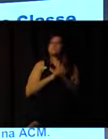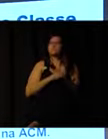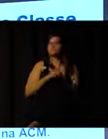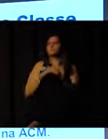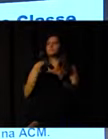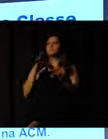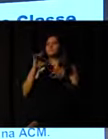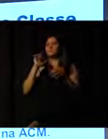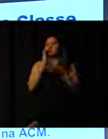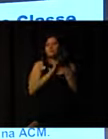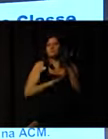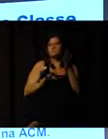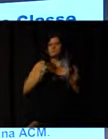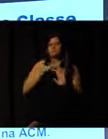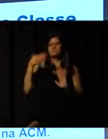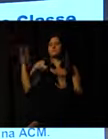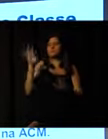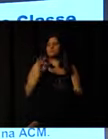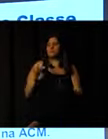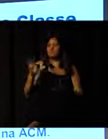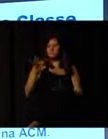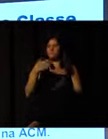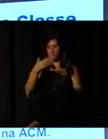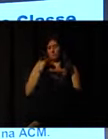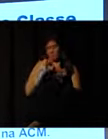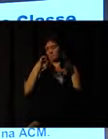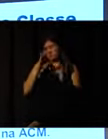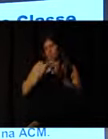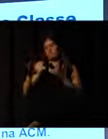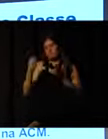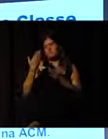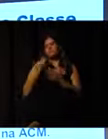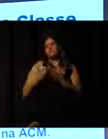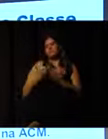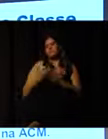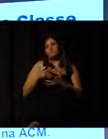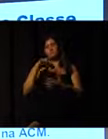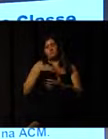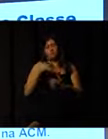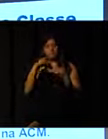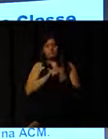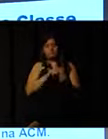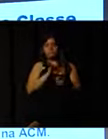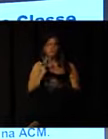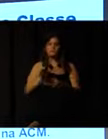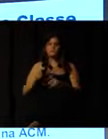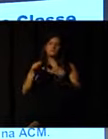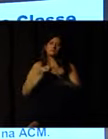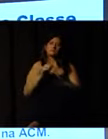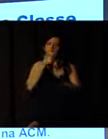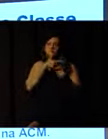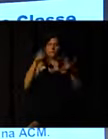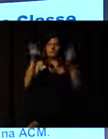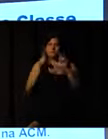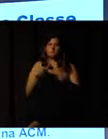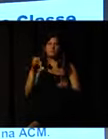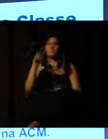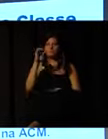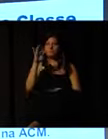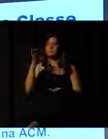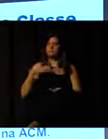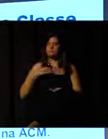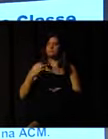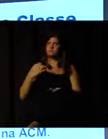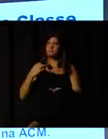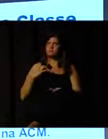commemorate birthday, extra activities. Sometimes we do these things without the strategy